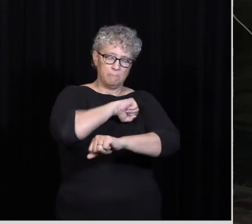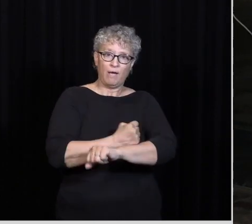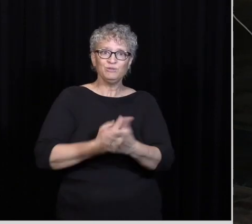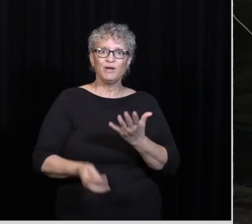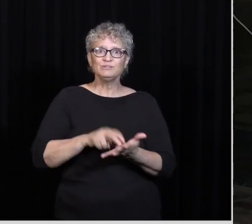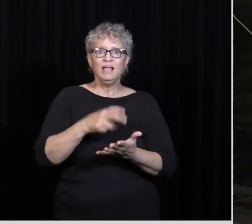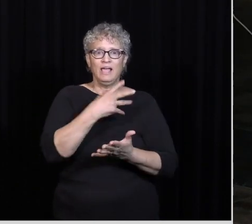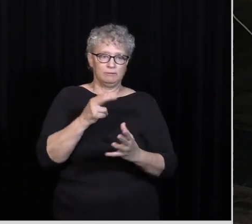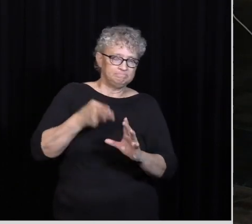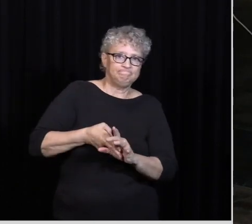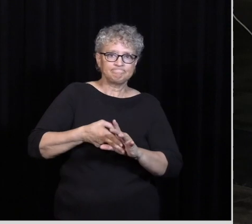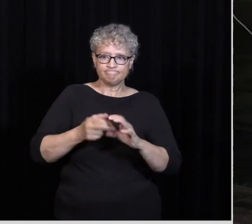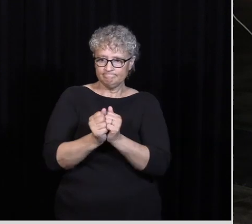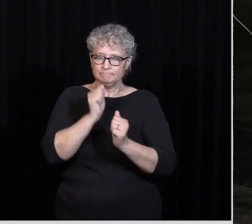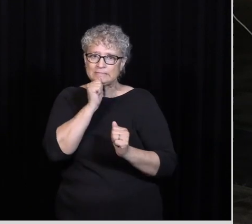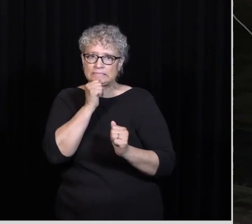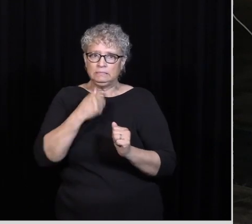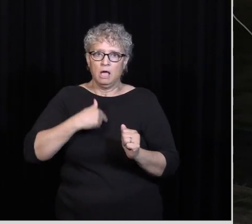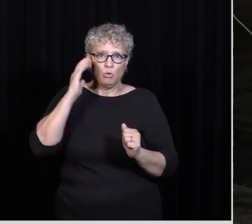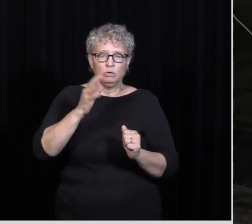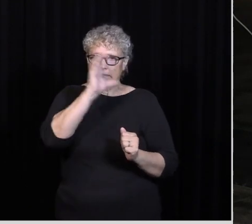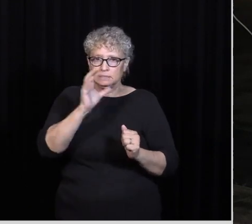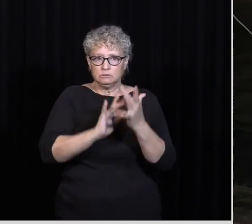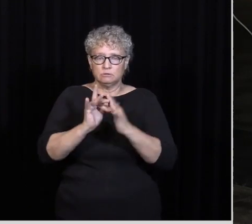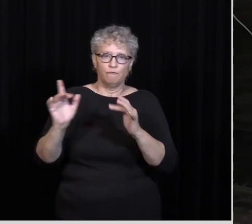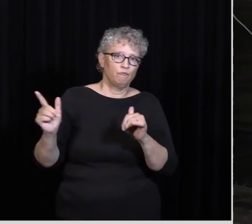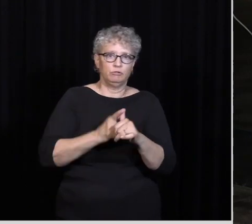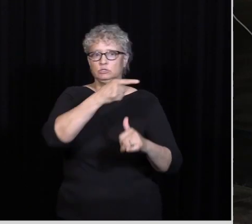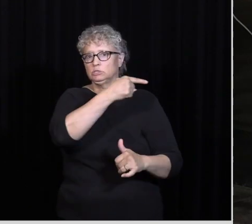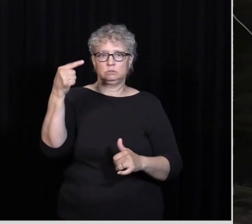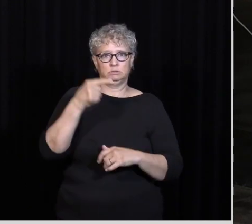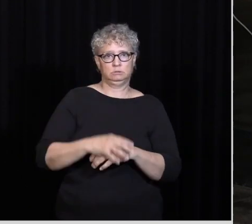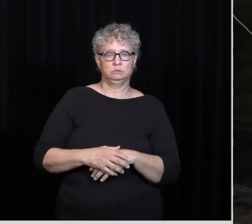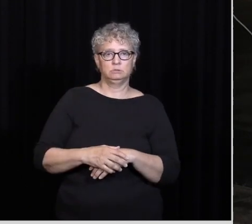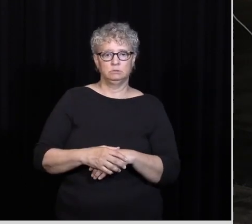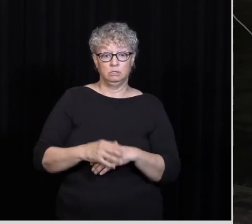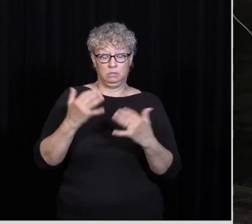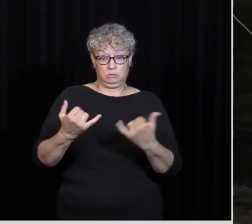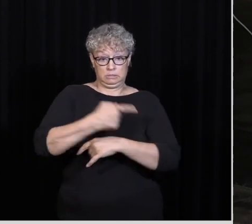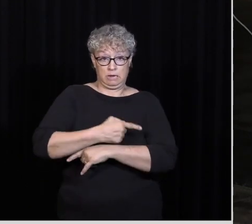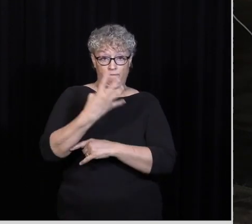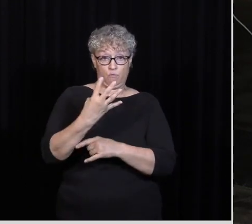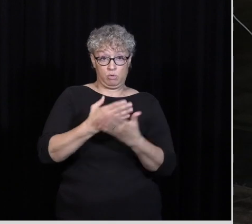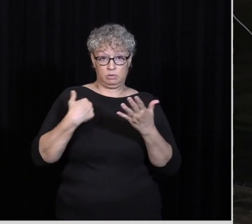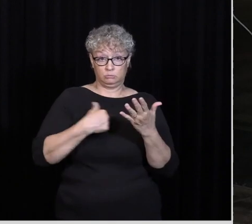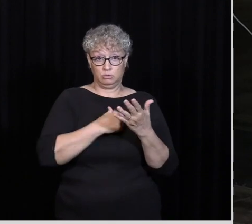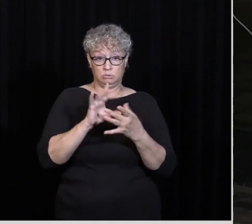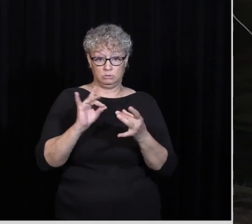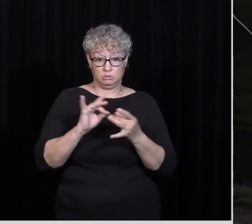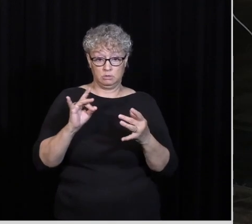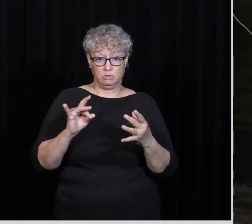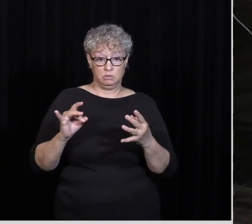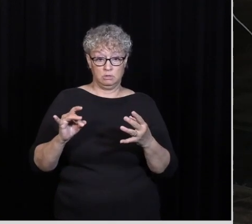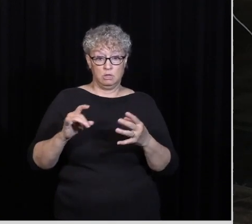The participation in the suffering I will seek Jesus first So today Four things we're going to talk about Rejoice